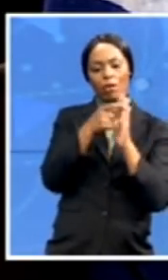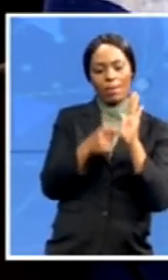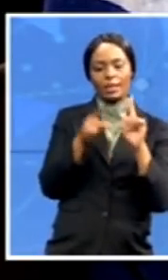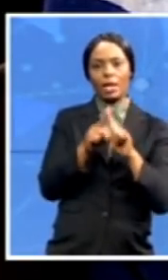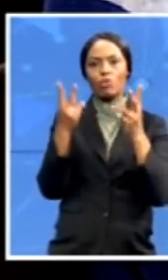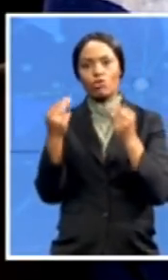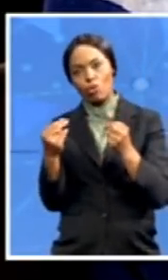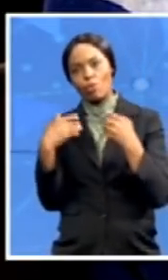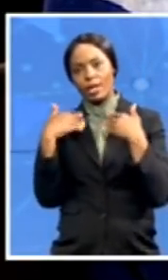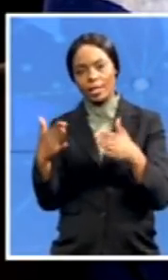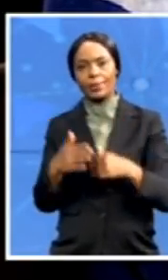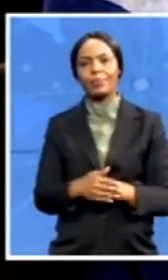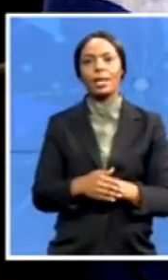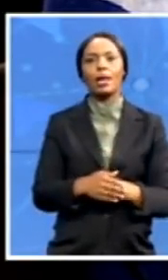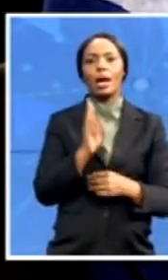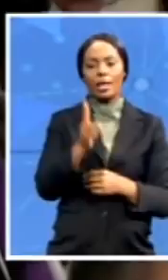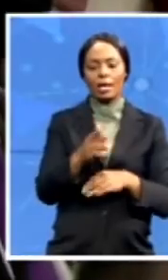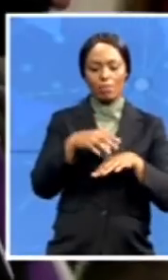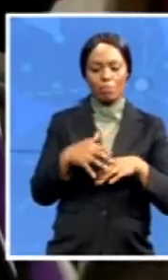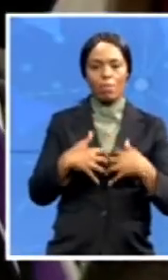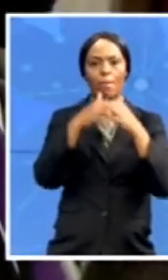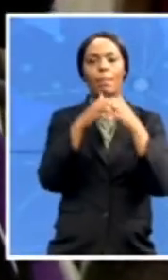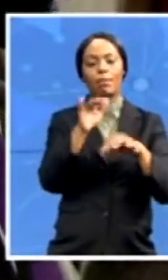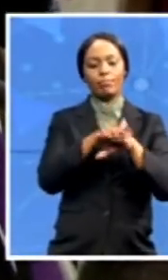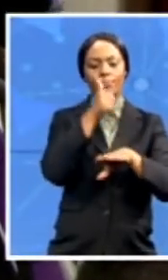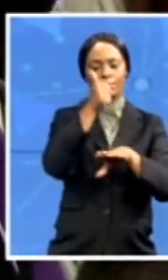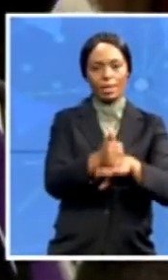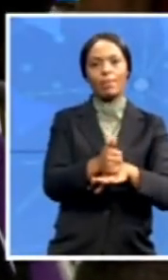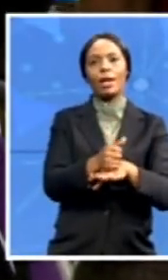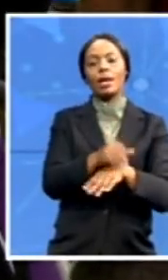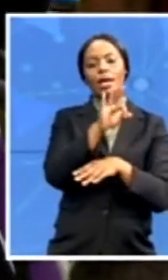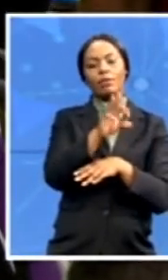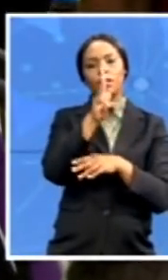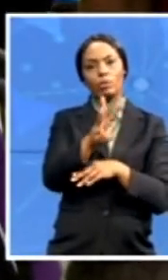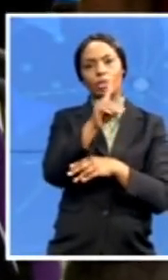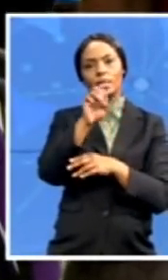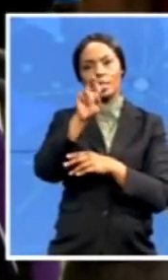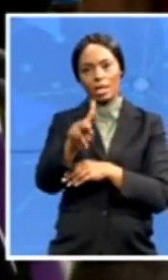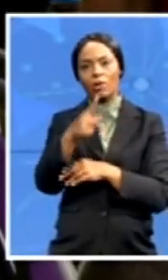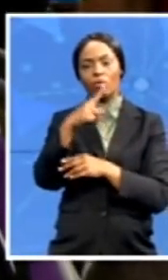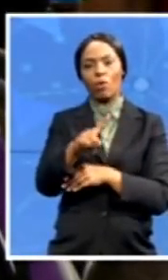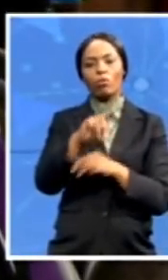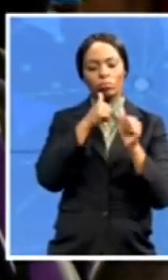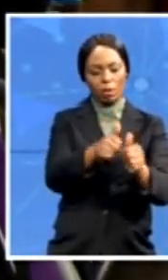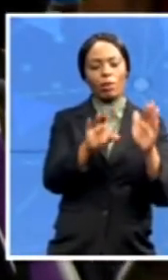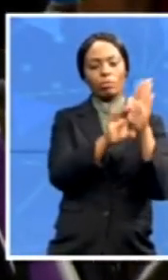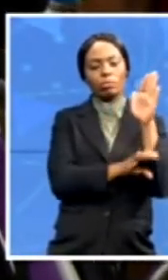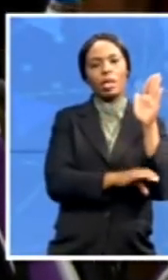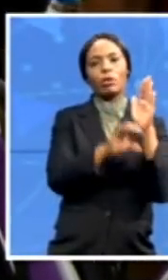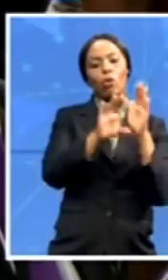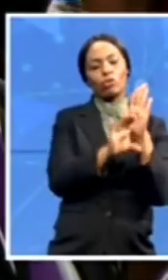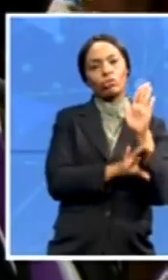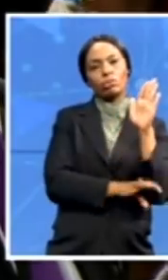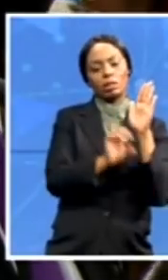which is dedicated to upholding the South African Constitution, promotion of peace in multi